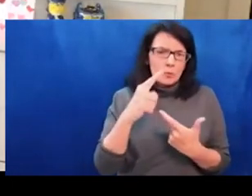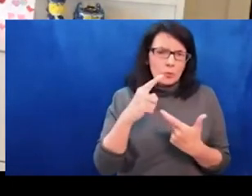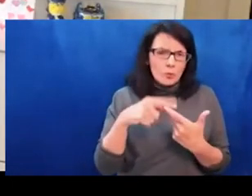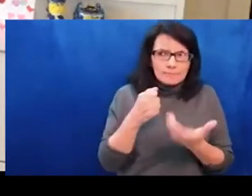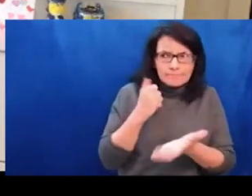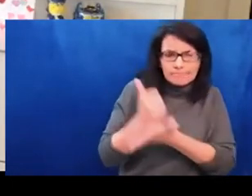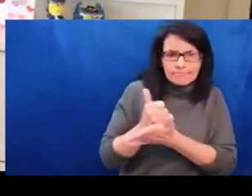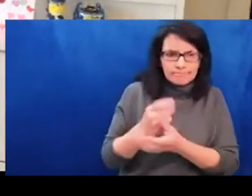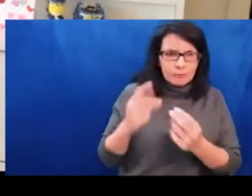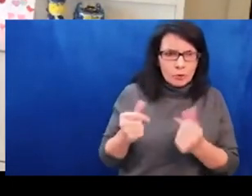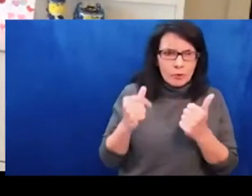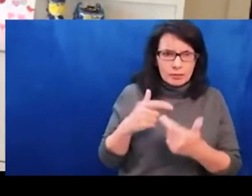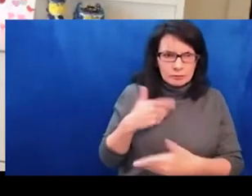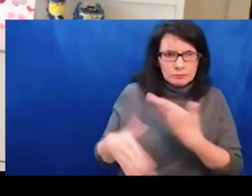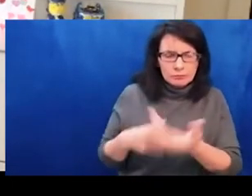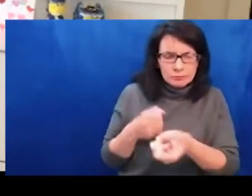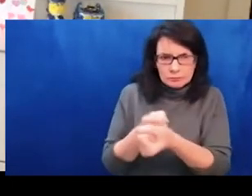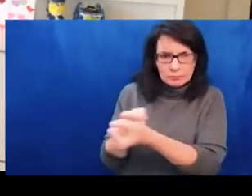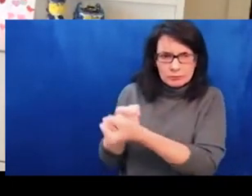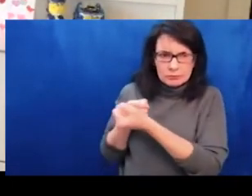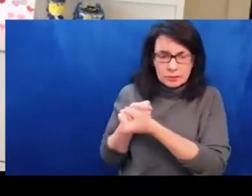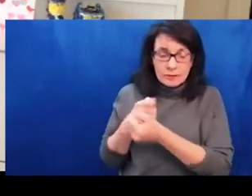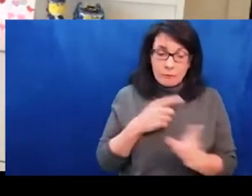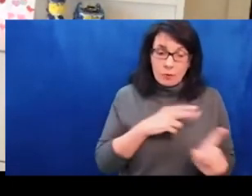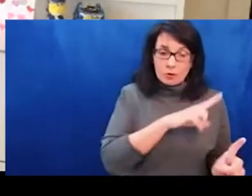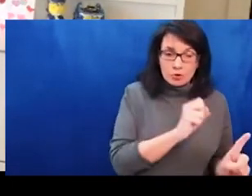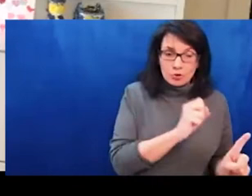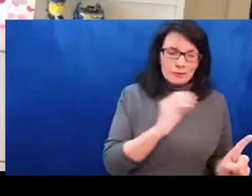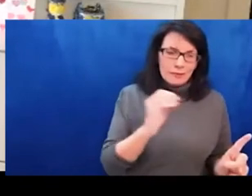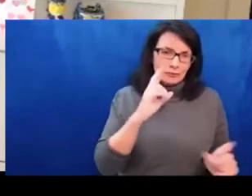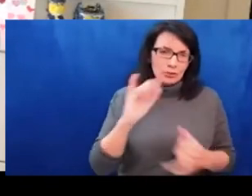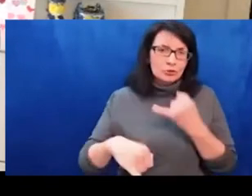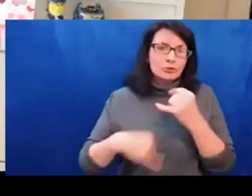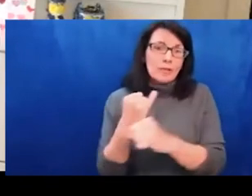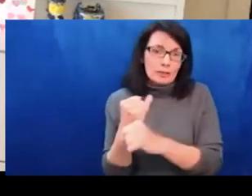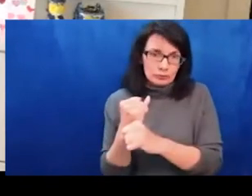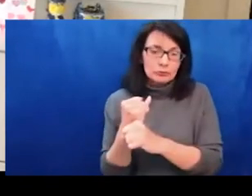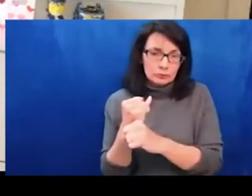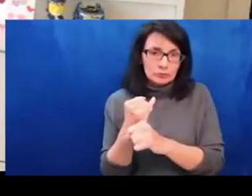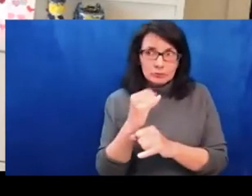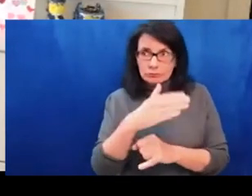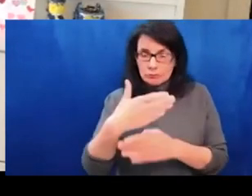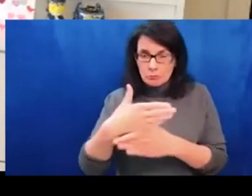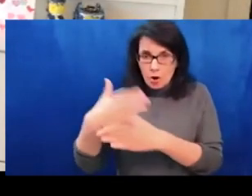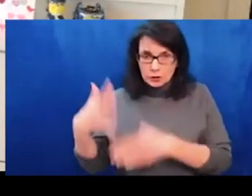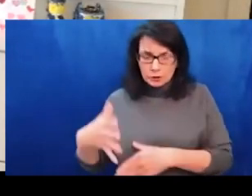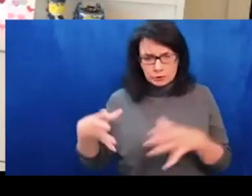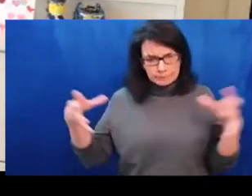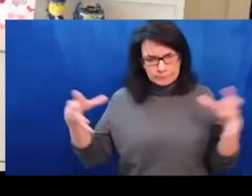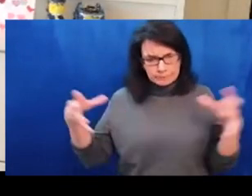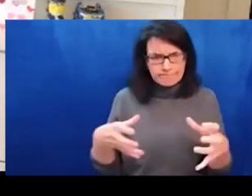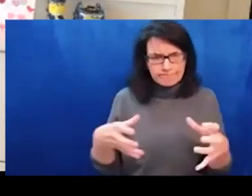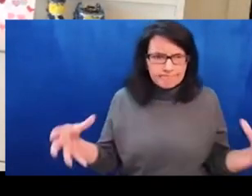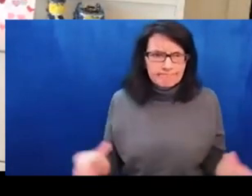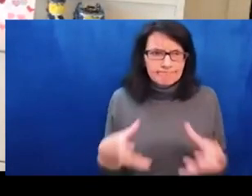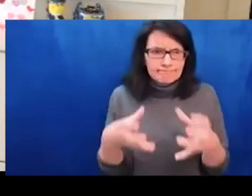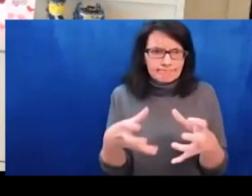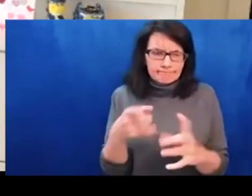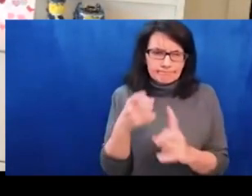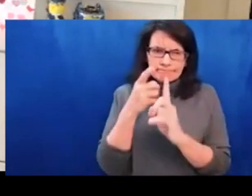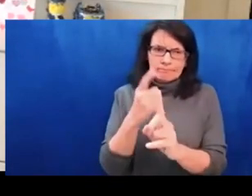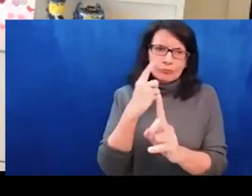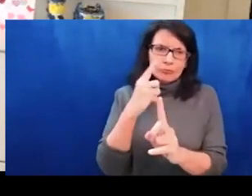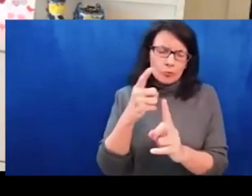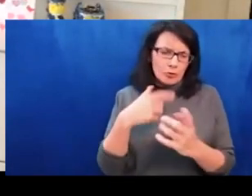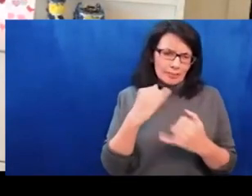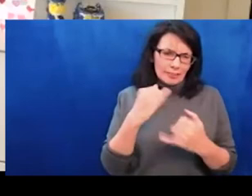And of course, there are artists seeking assistance both inside Ukraine and as they make the very difficult decision to leave. ARC is